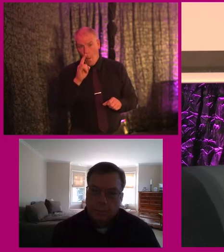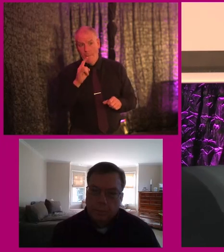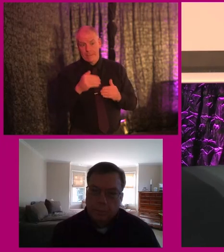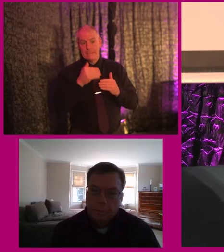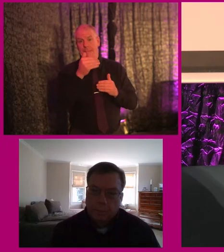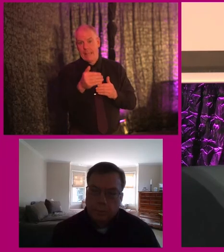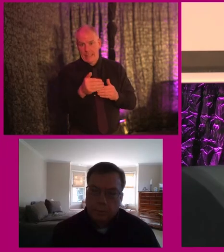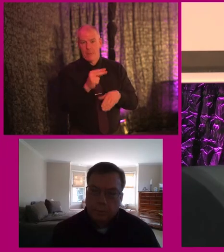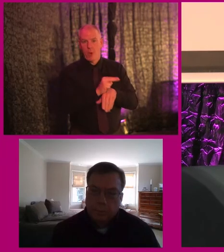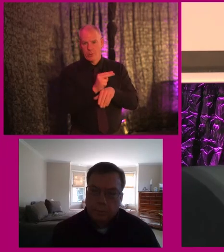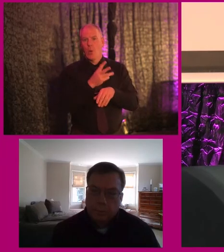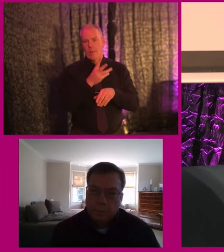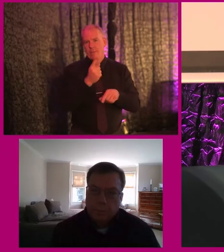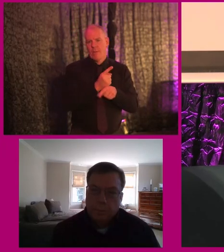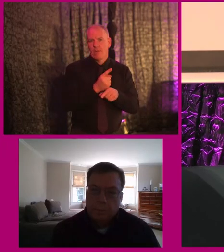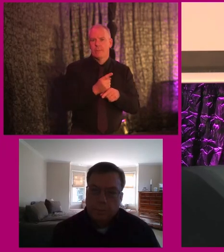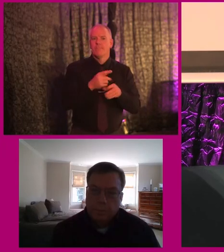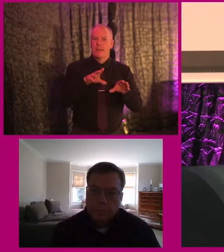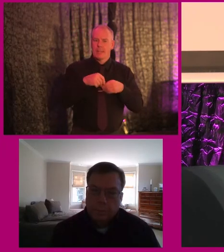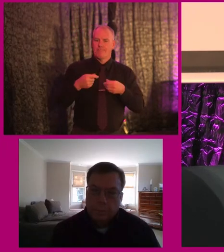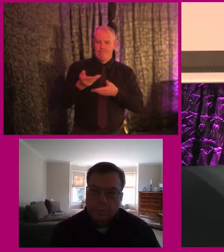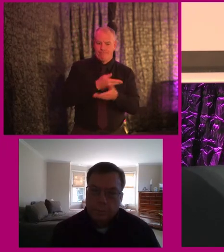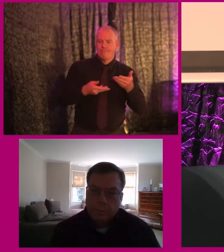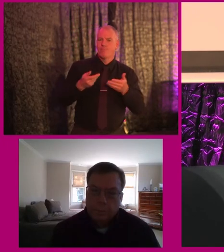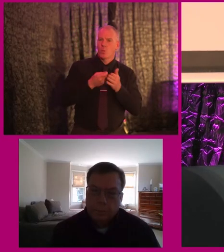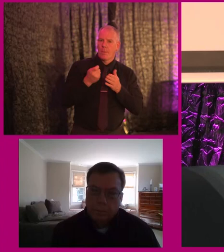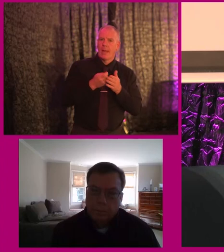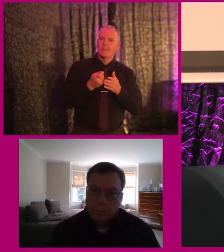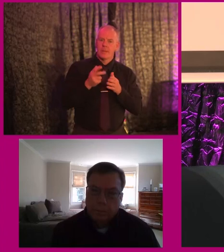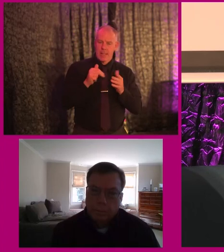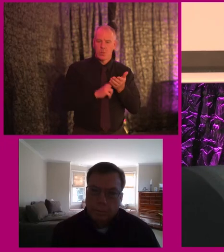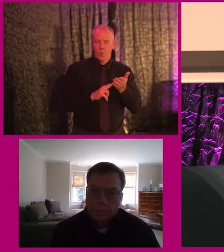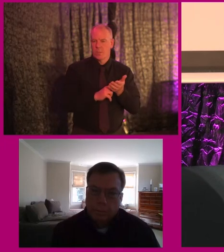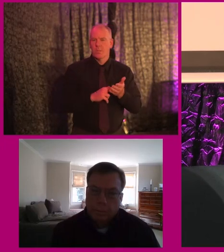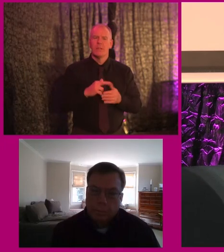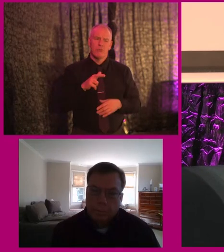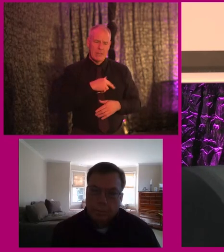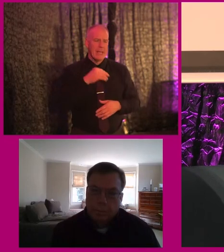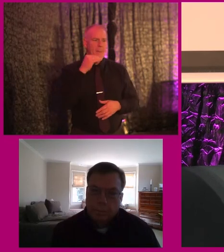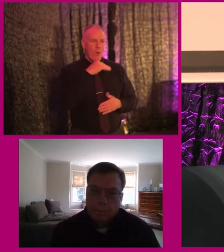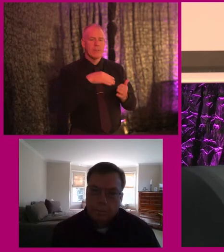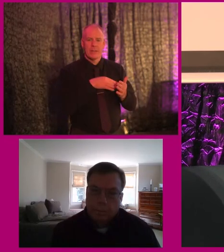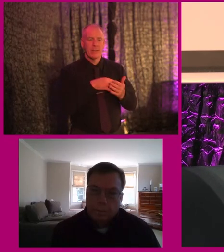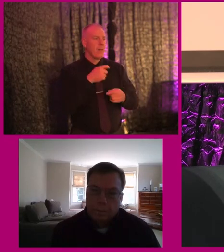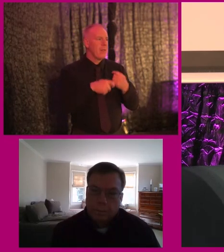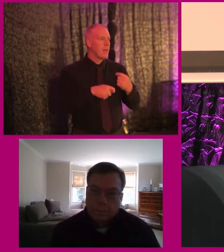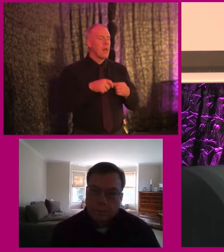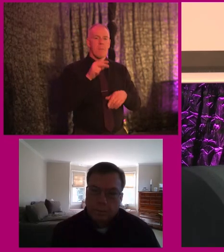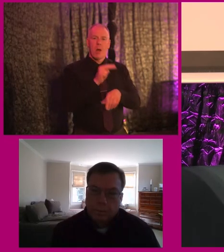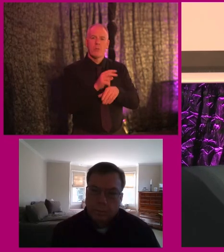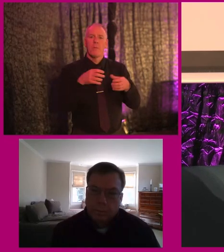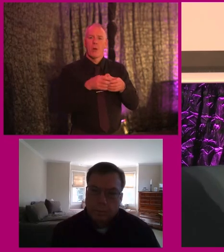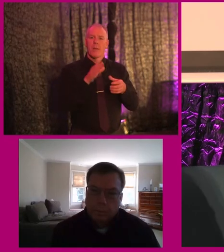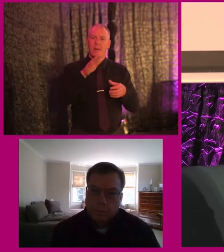next round of monitoring that they will also, uh, discuss this and take up, because I think it's really, really important, uh, that the monitoring body also